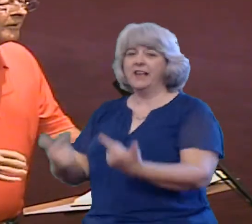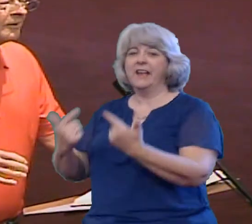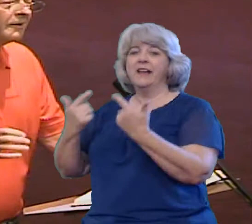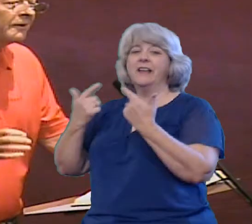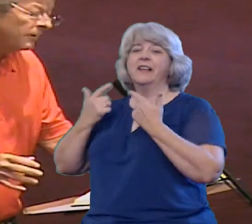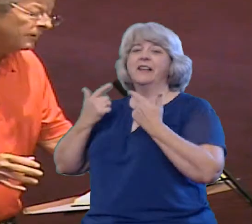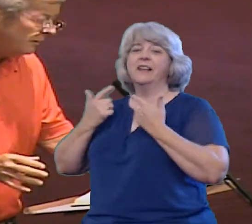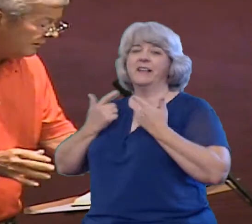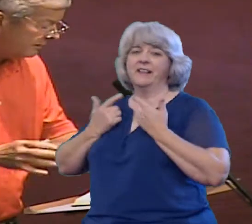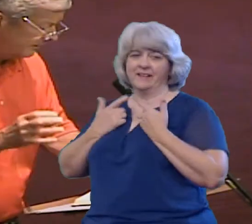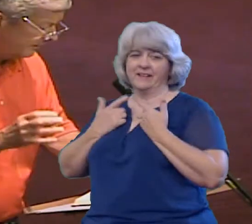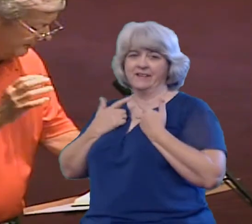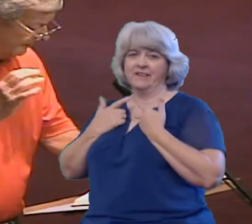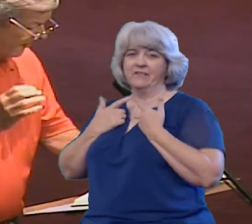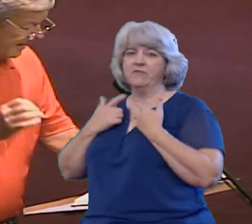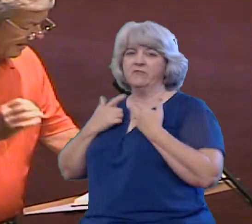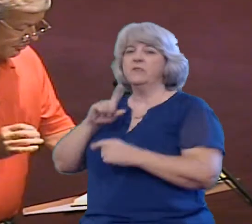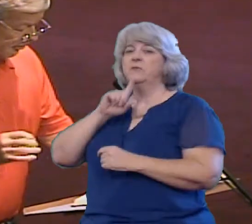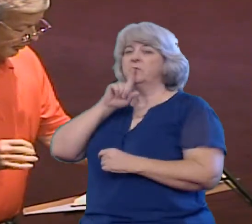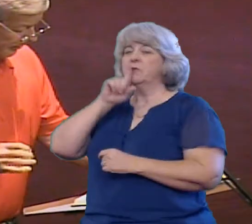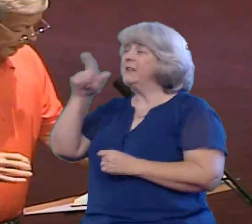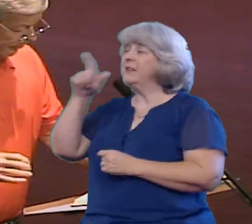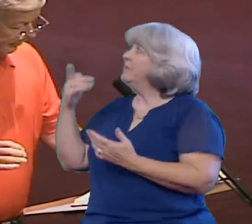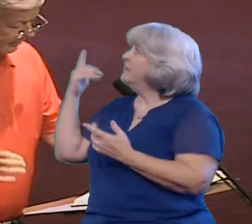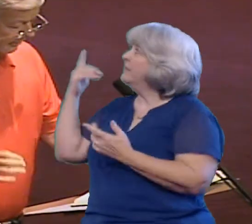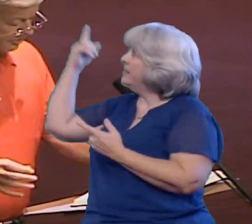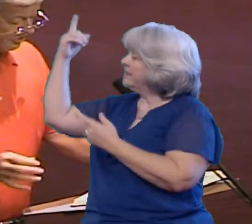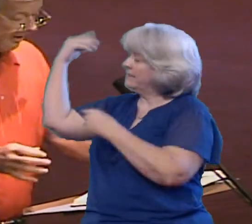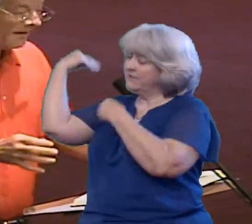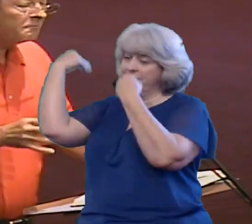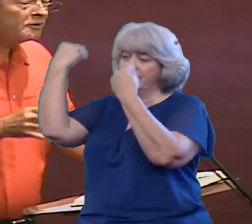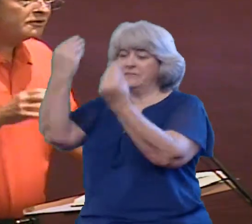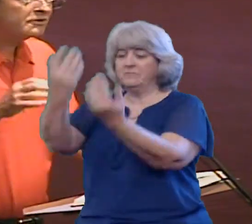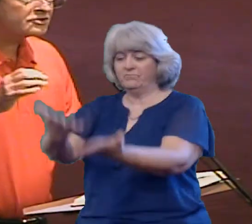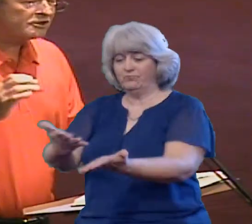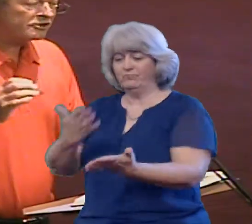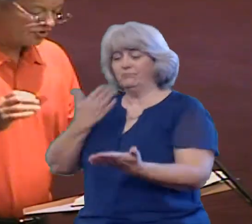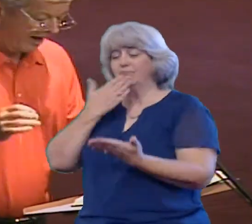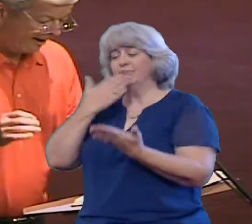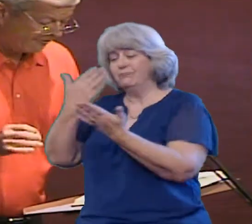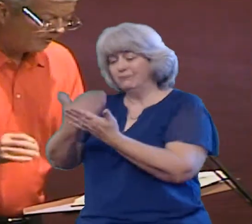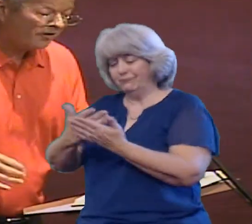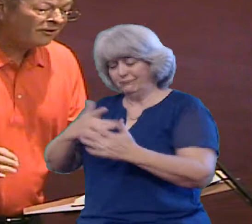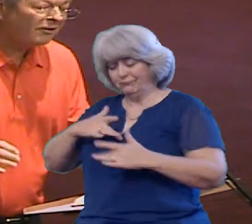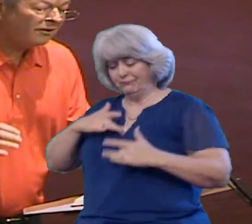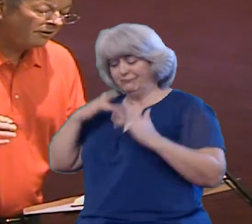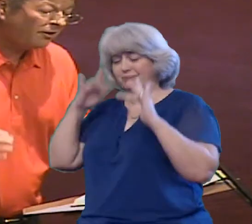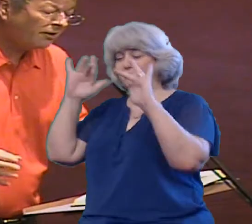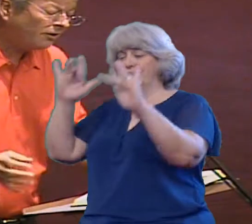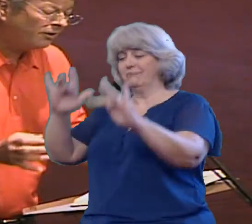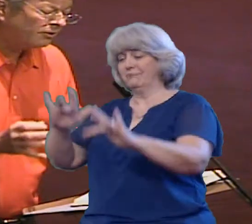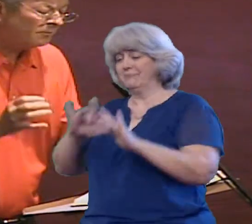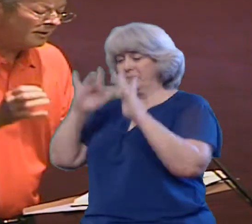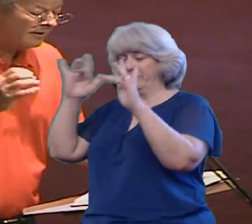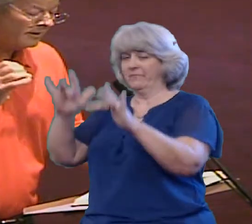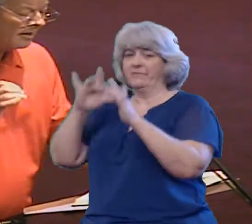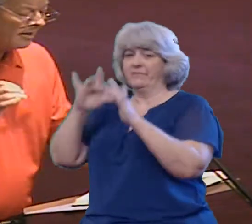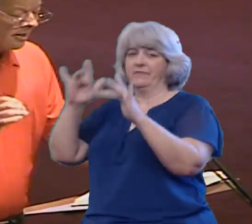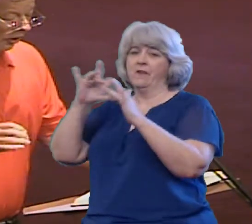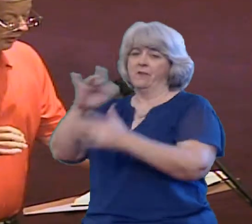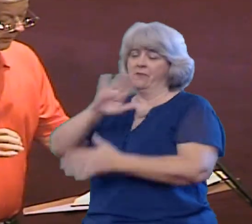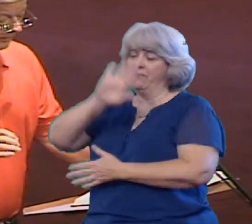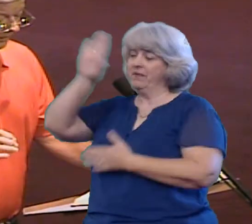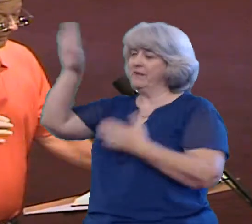life Surely goodness and mercy shall follow me